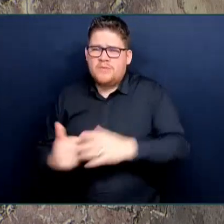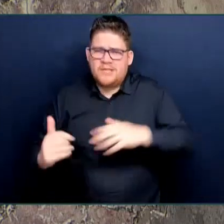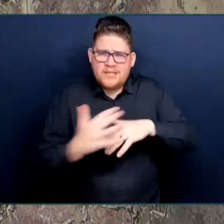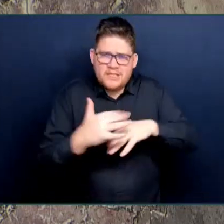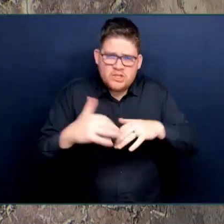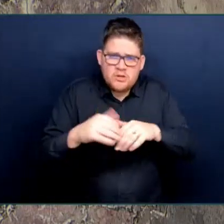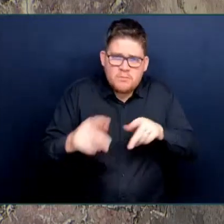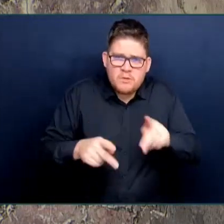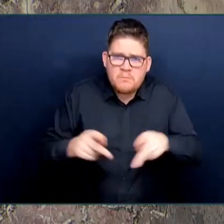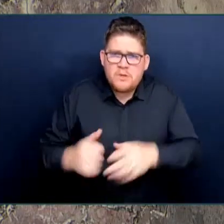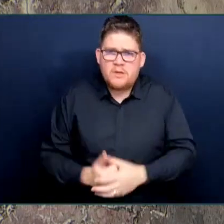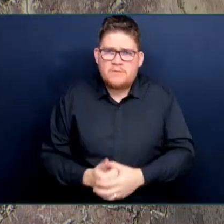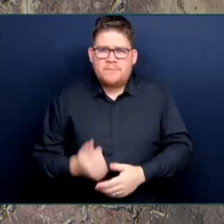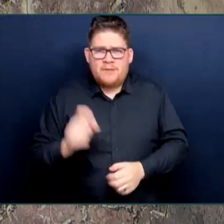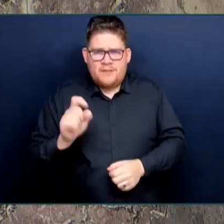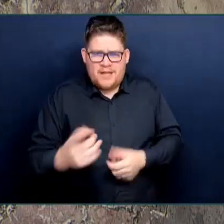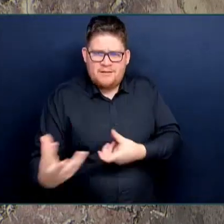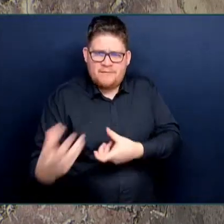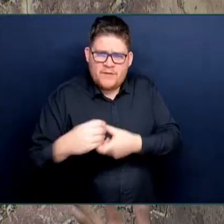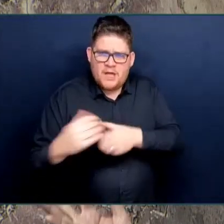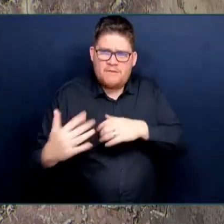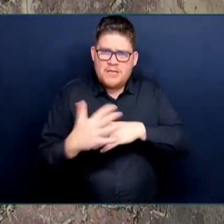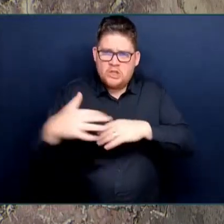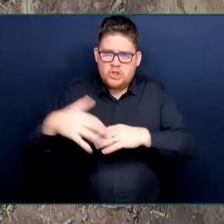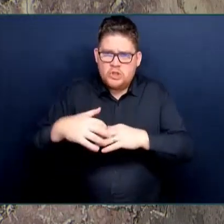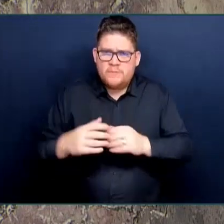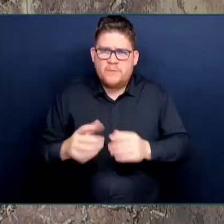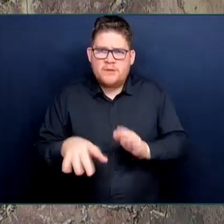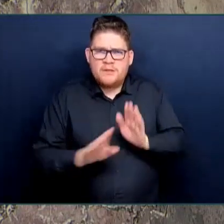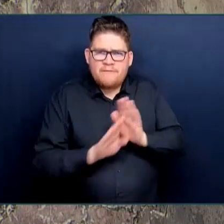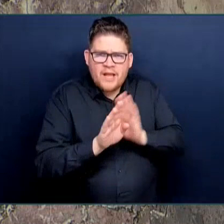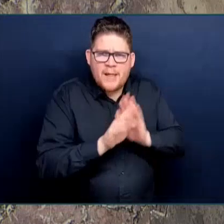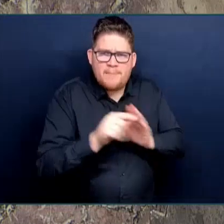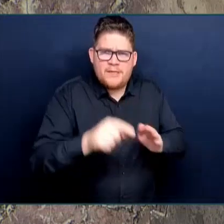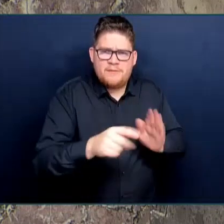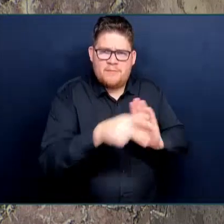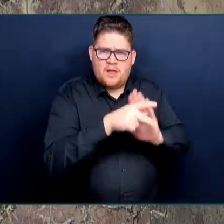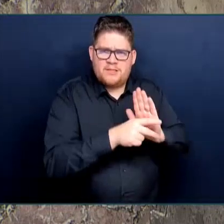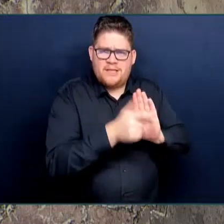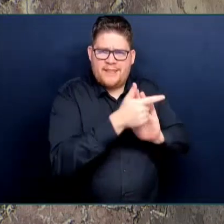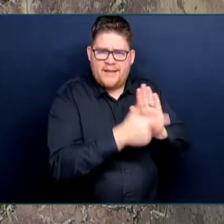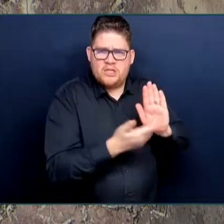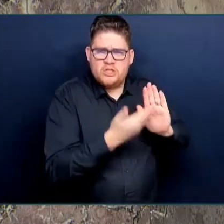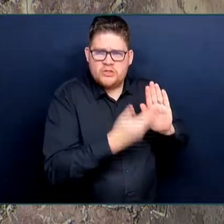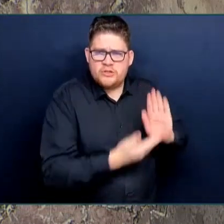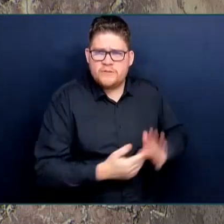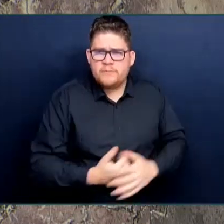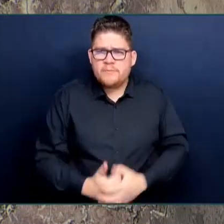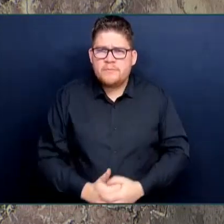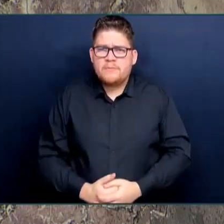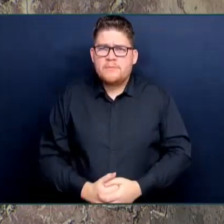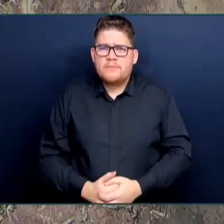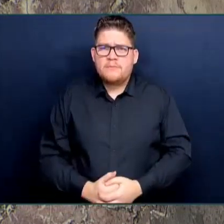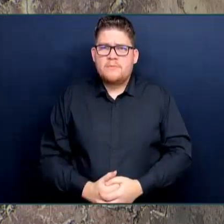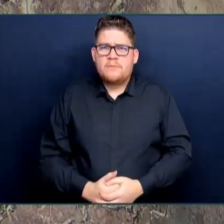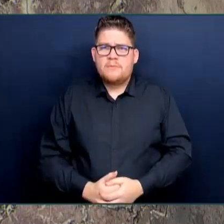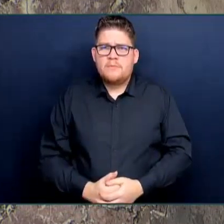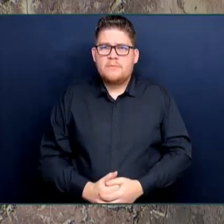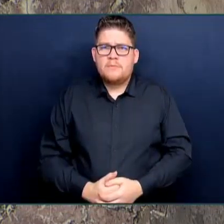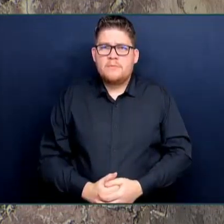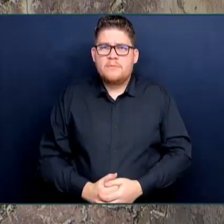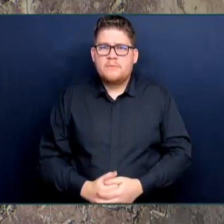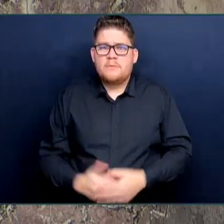legislation at every stage of the way. My colleague, the Minister of Forests, has talked about the work that we've done